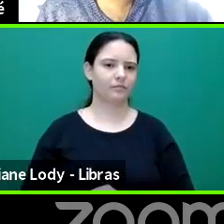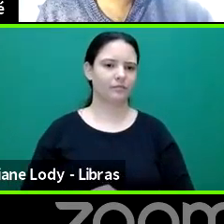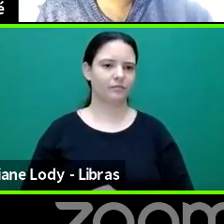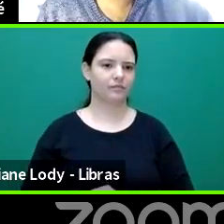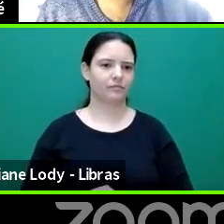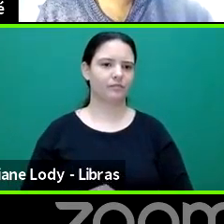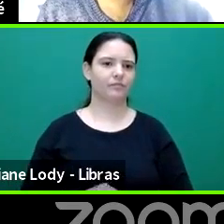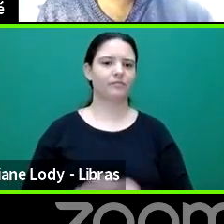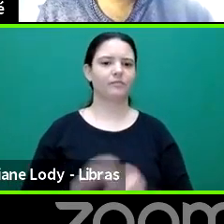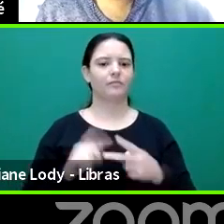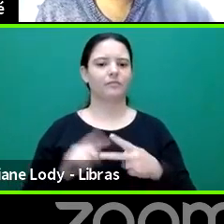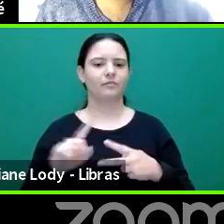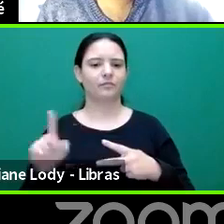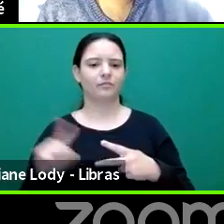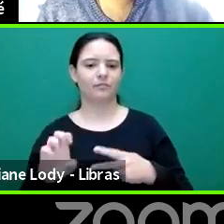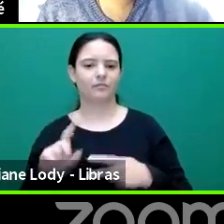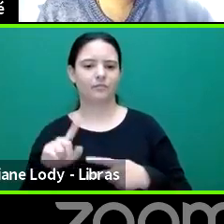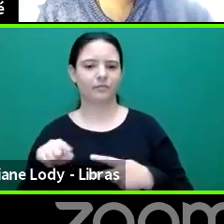then.